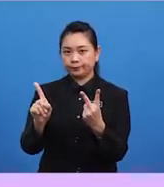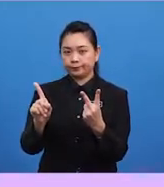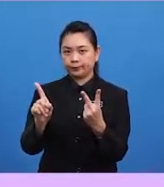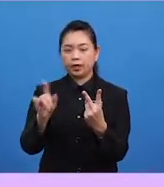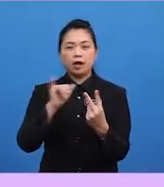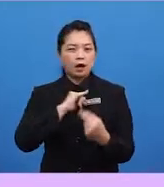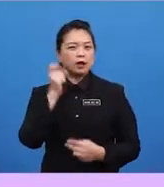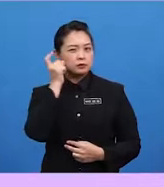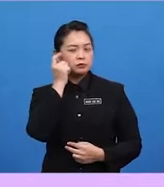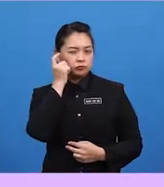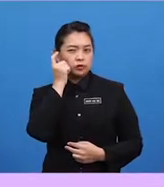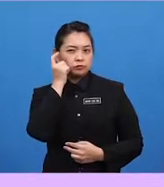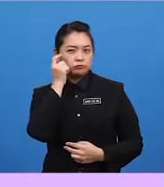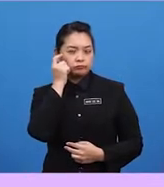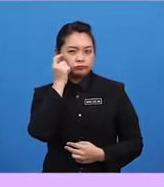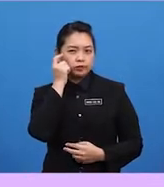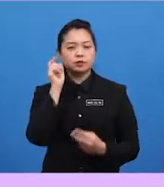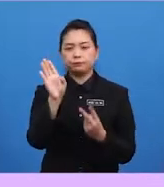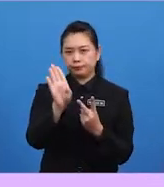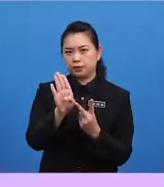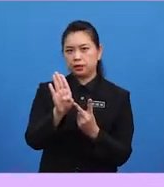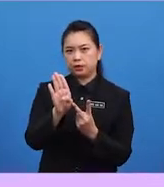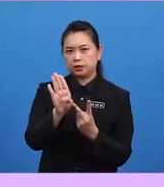I think it's B.